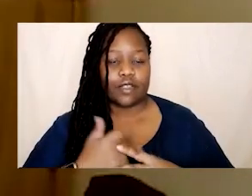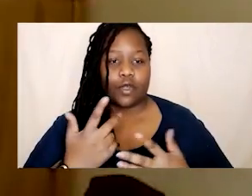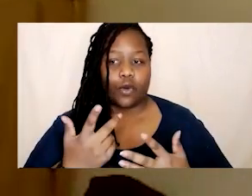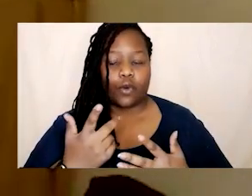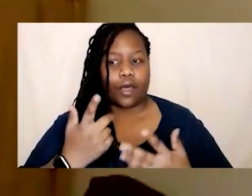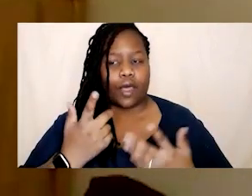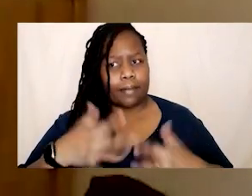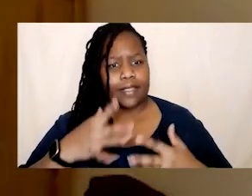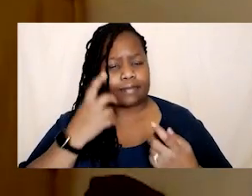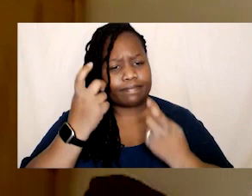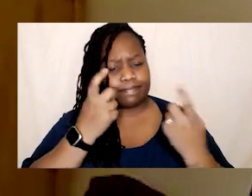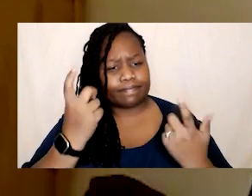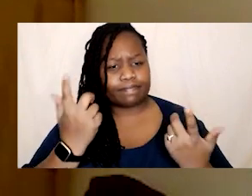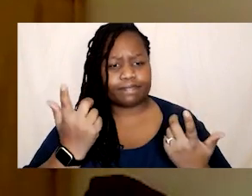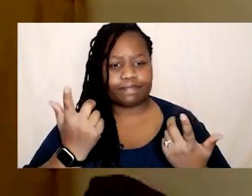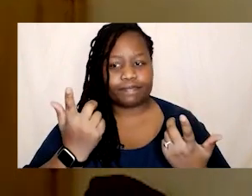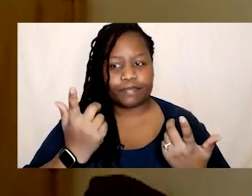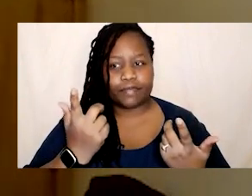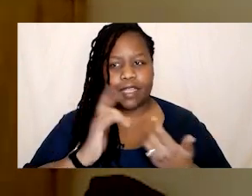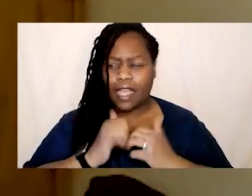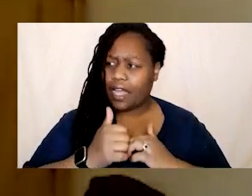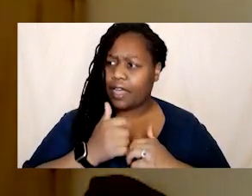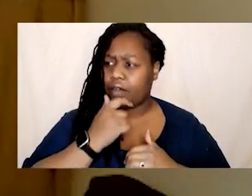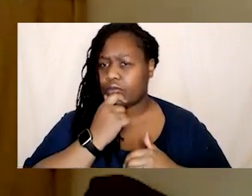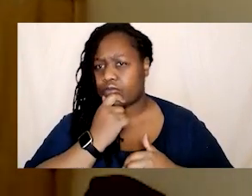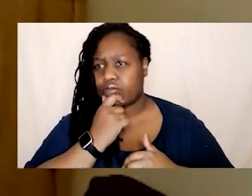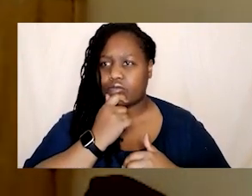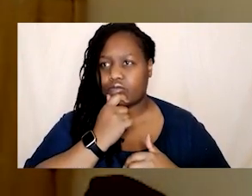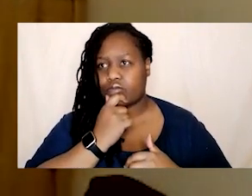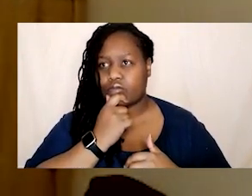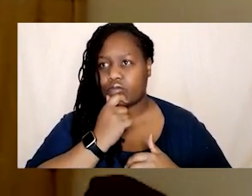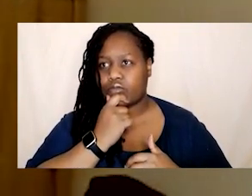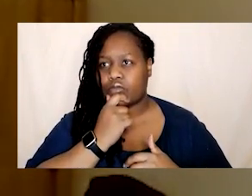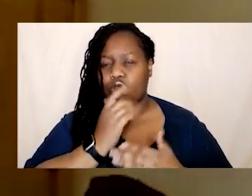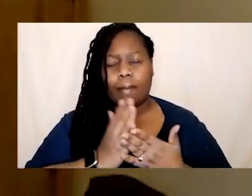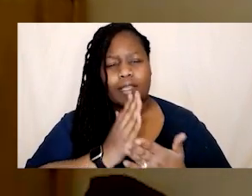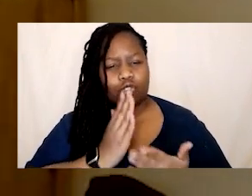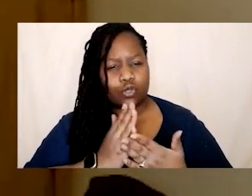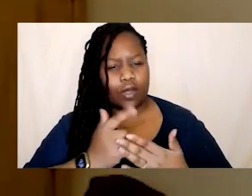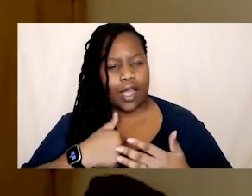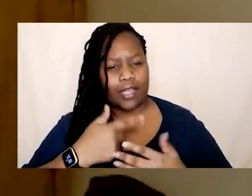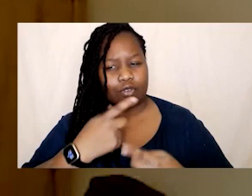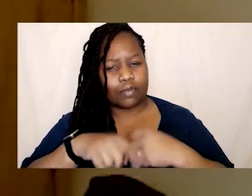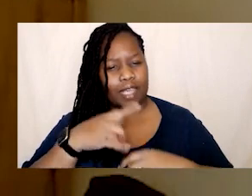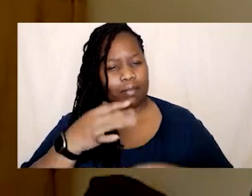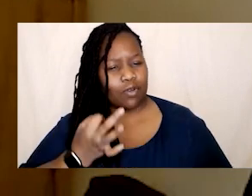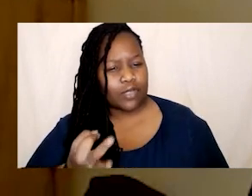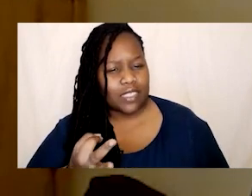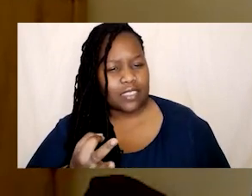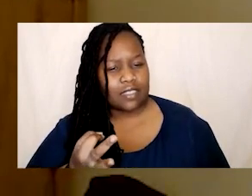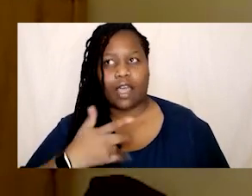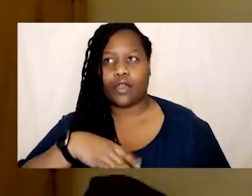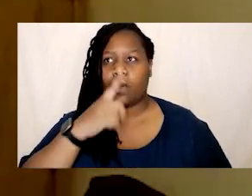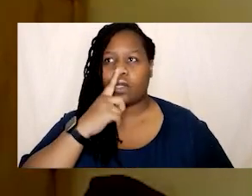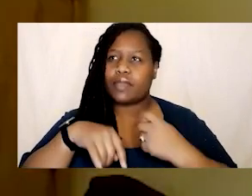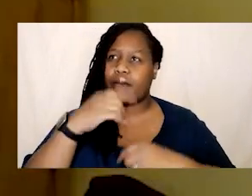how do how do I not become a representative of this how do I not become a face of